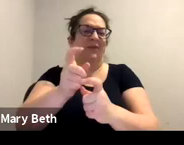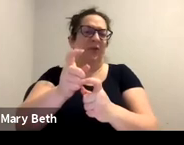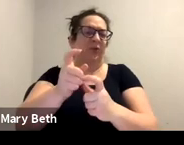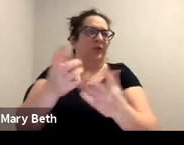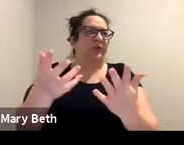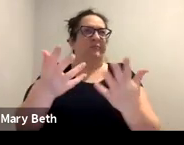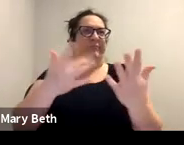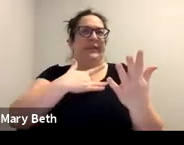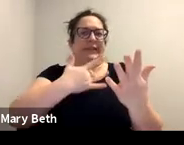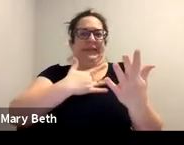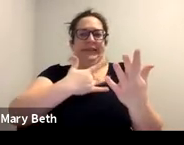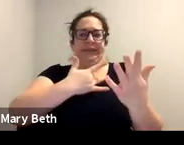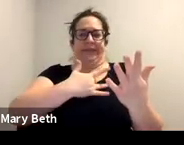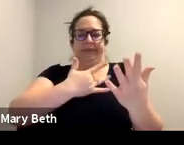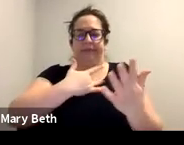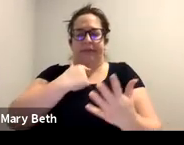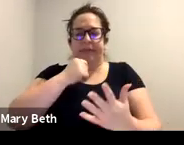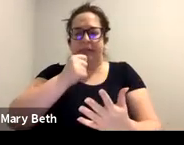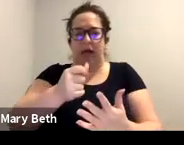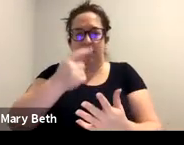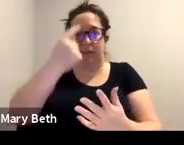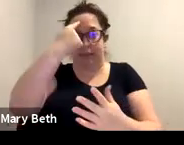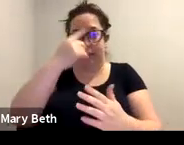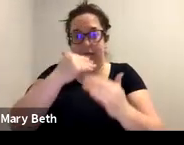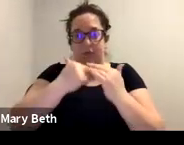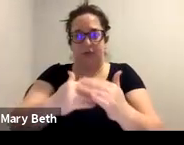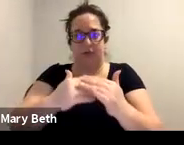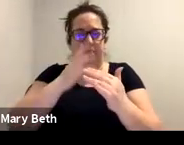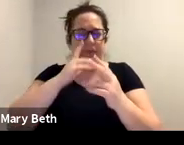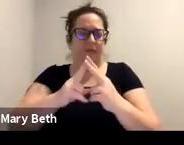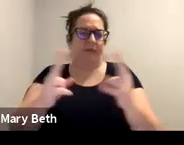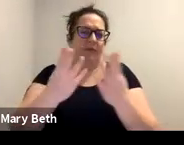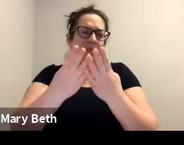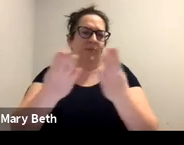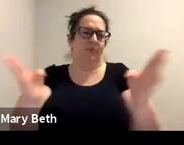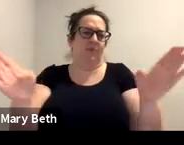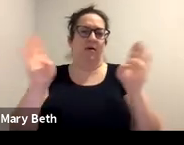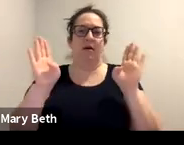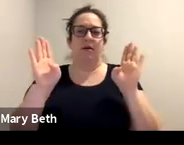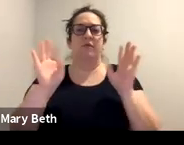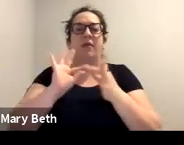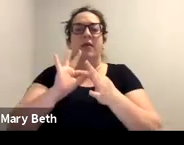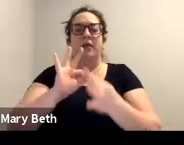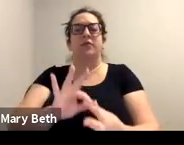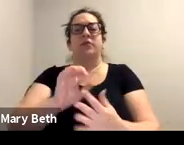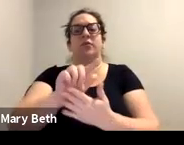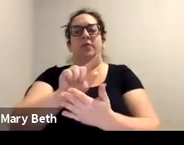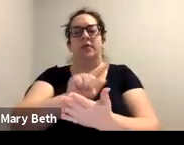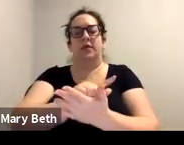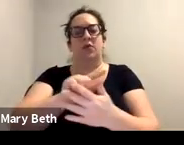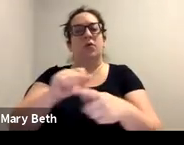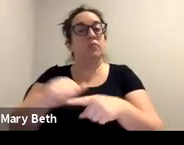not meant to be restrictive. The main thing is around legal practice and legal advice.